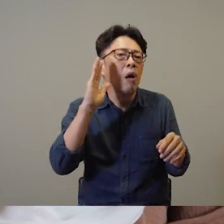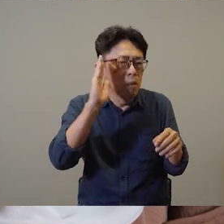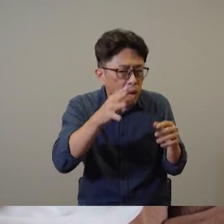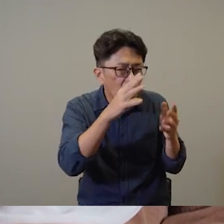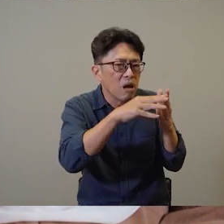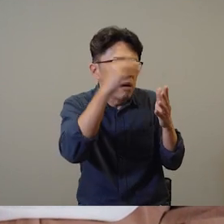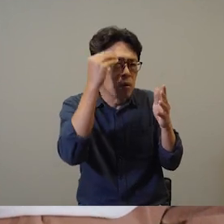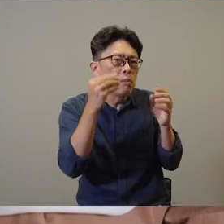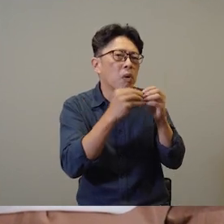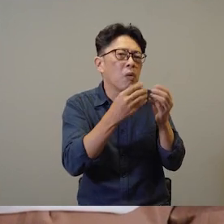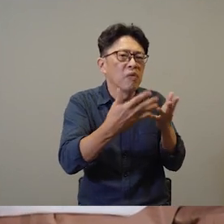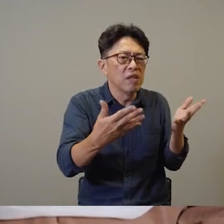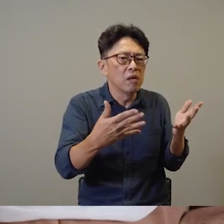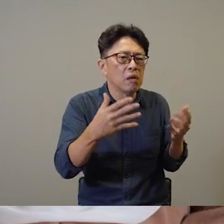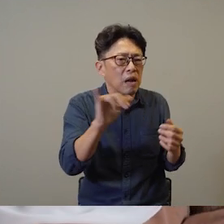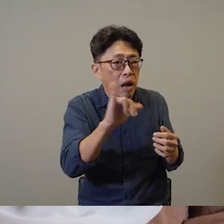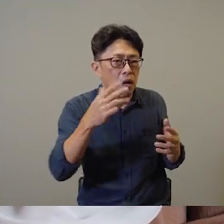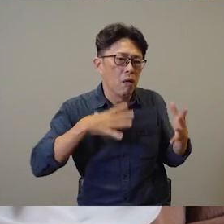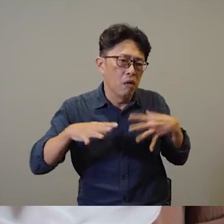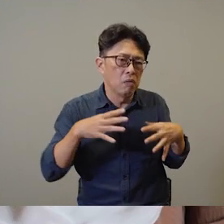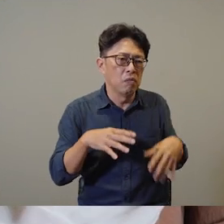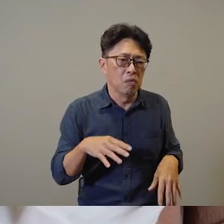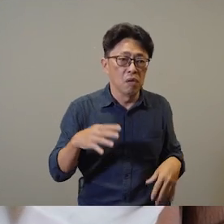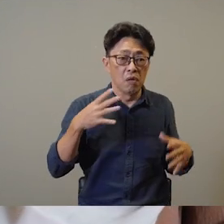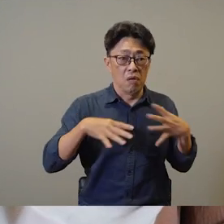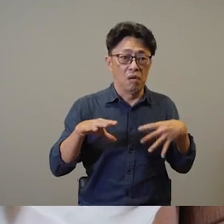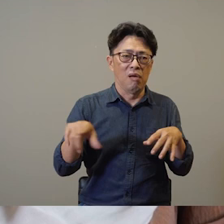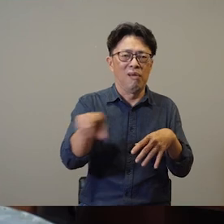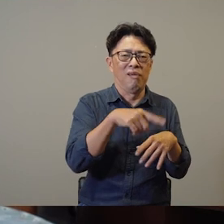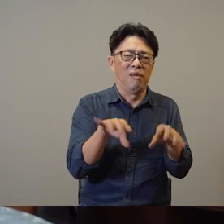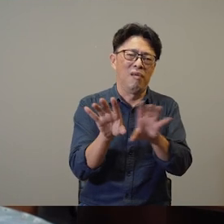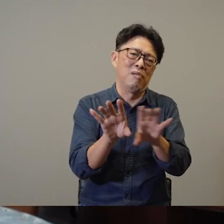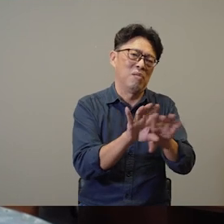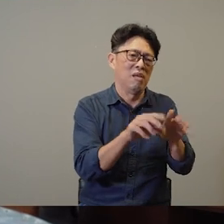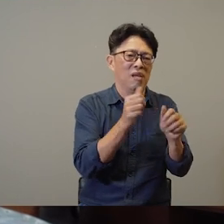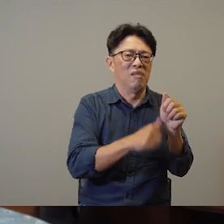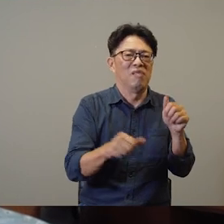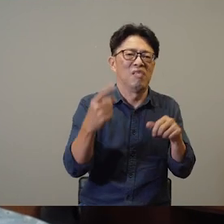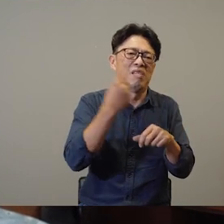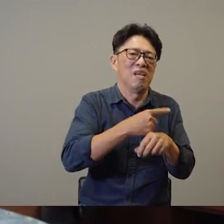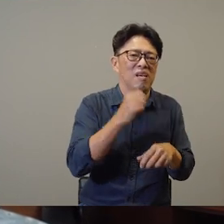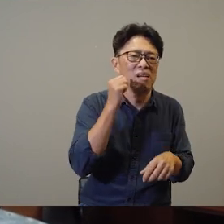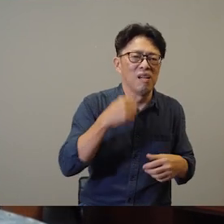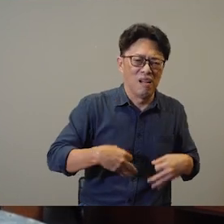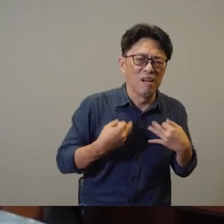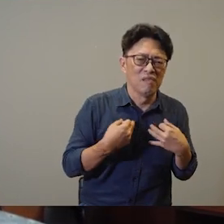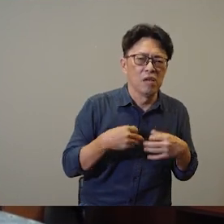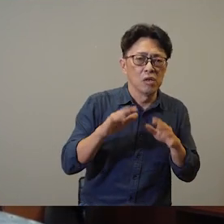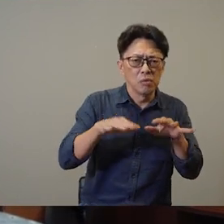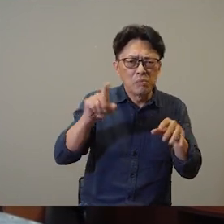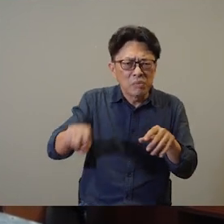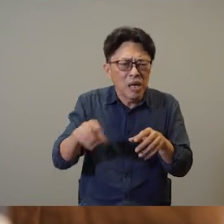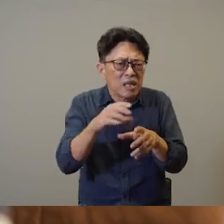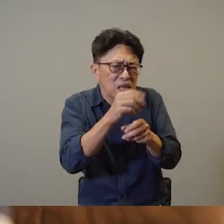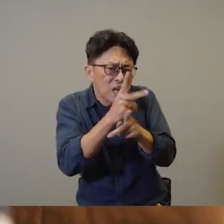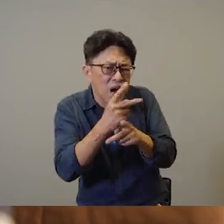be more aware of their choices as consumers and that they're able to value the things that surround them in their everyday